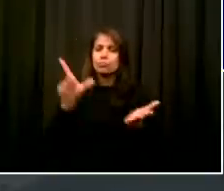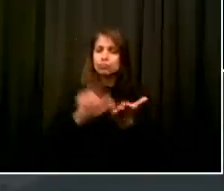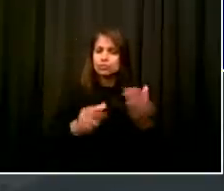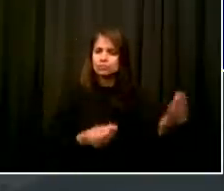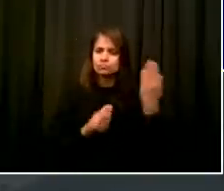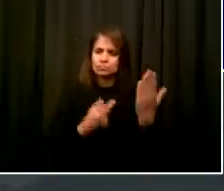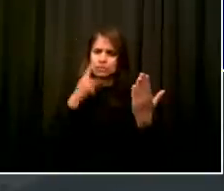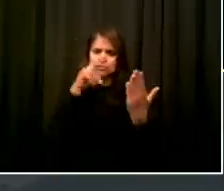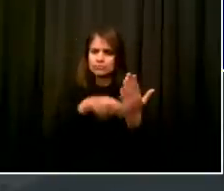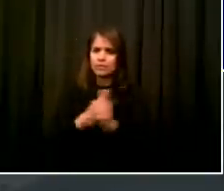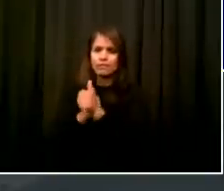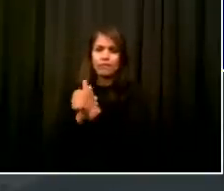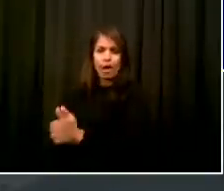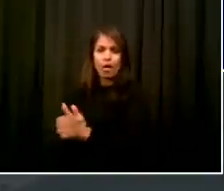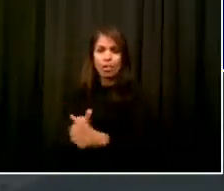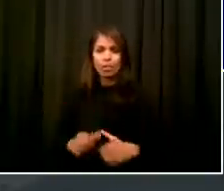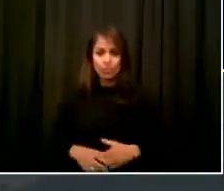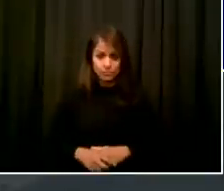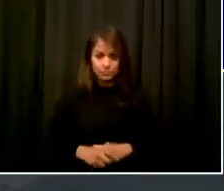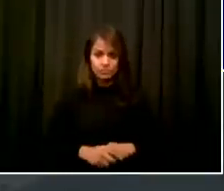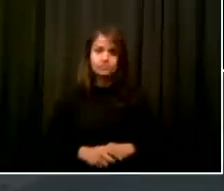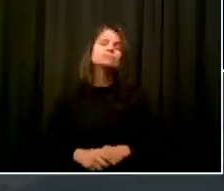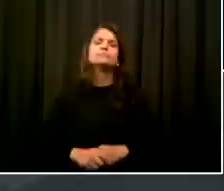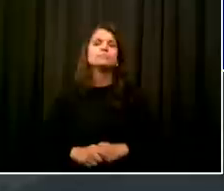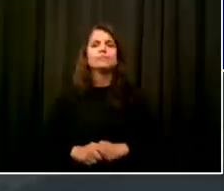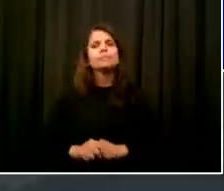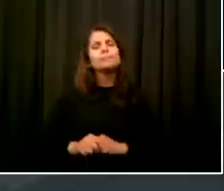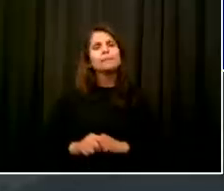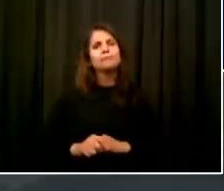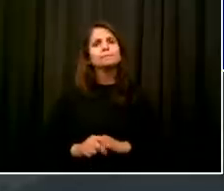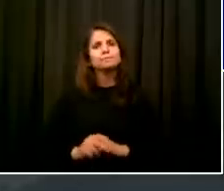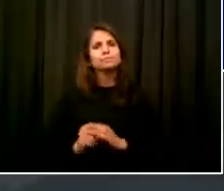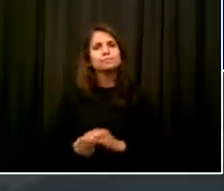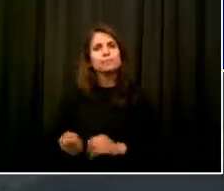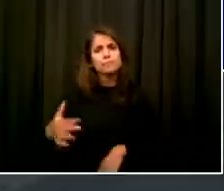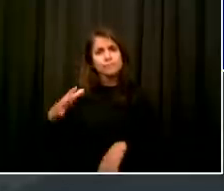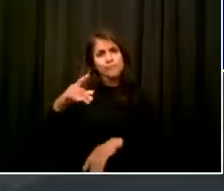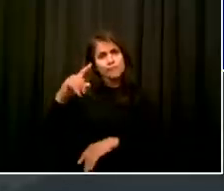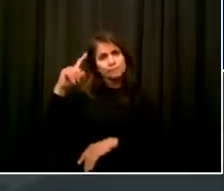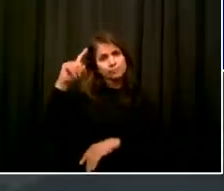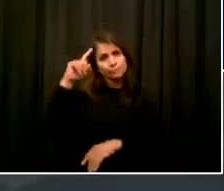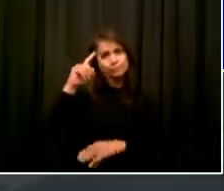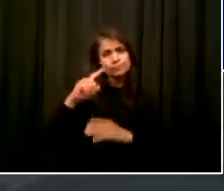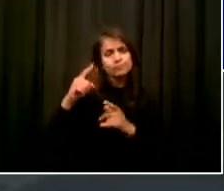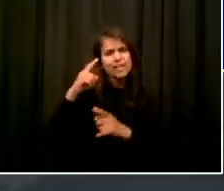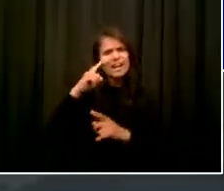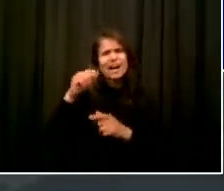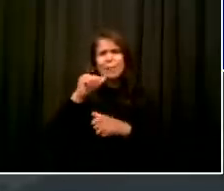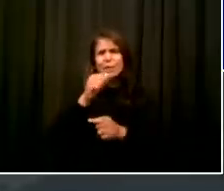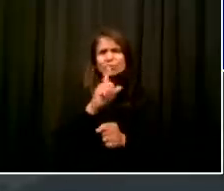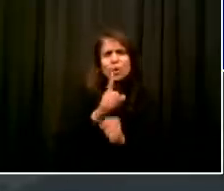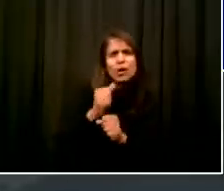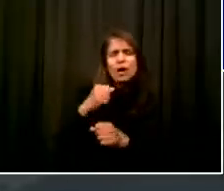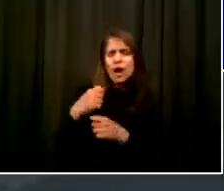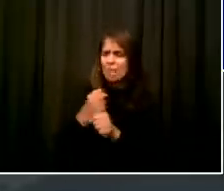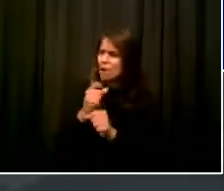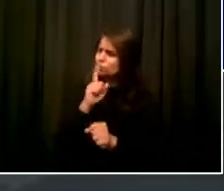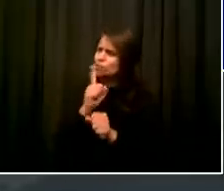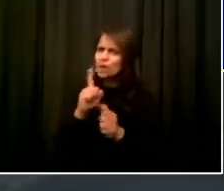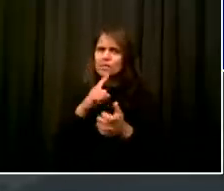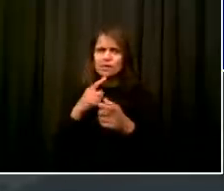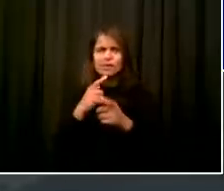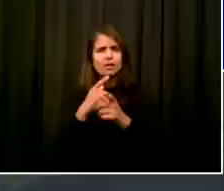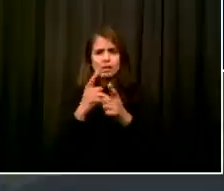can make an appointment instead of taking walk-ins. That will help you stay safe and your customers safe. So these